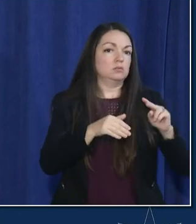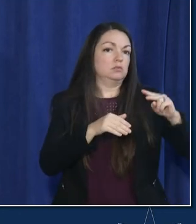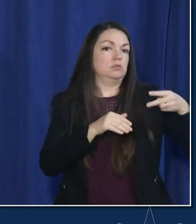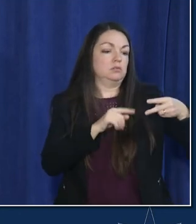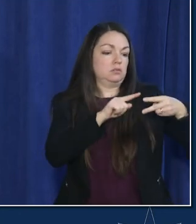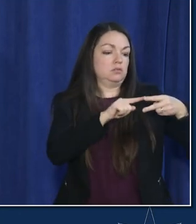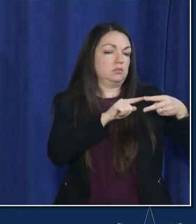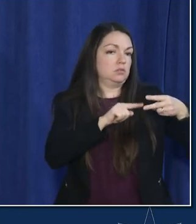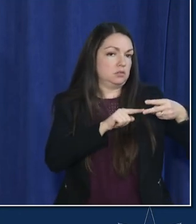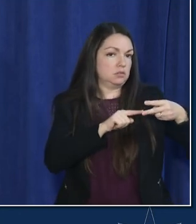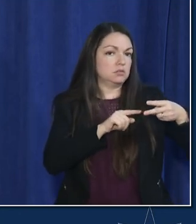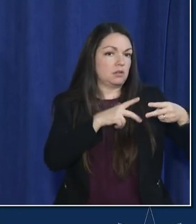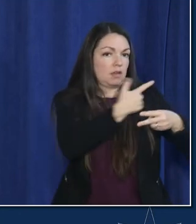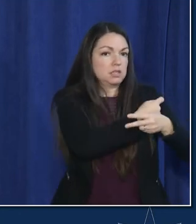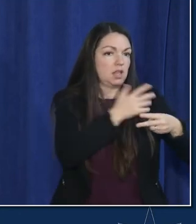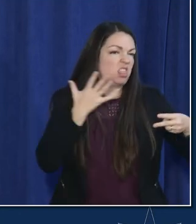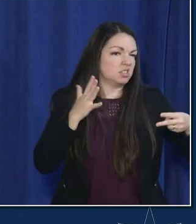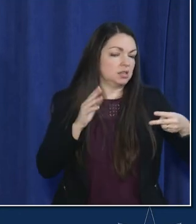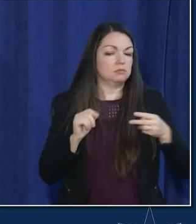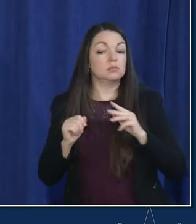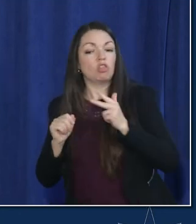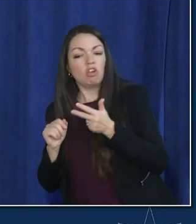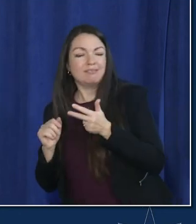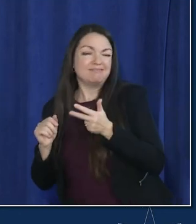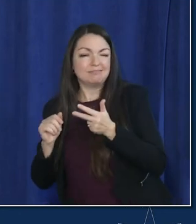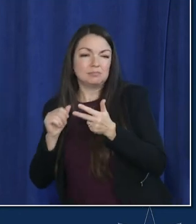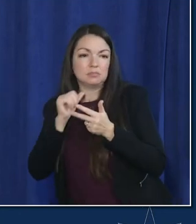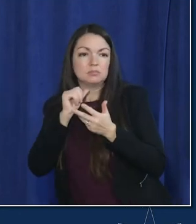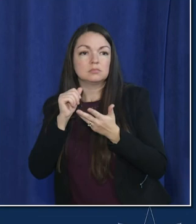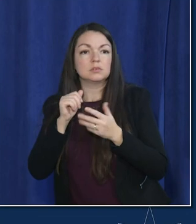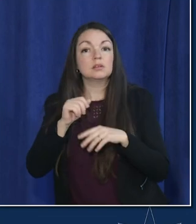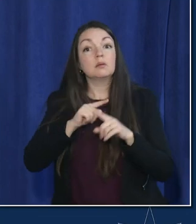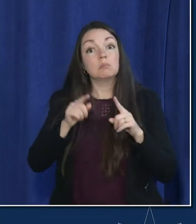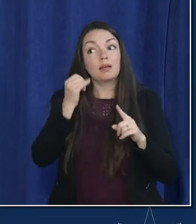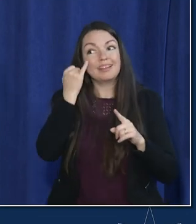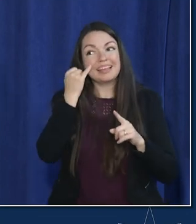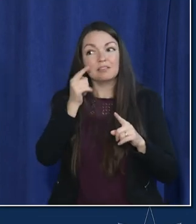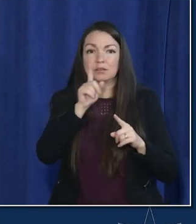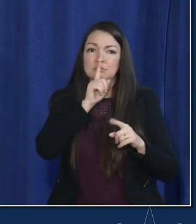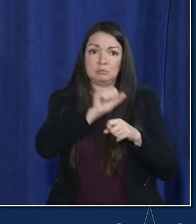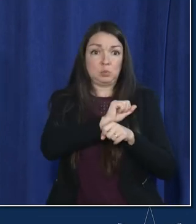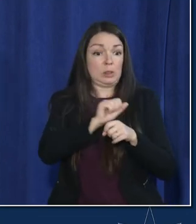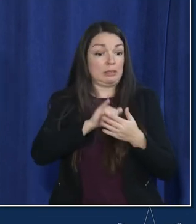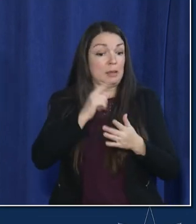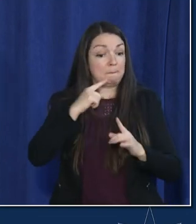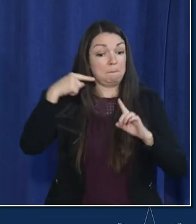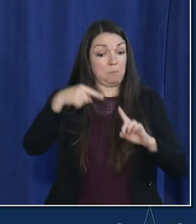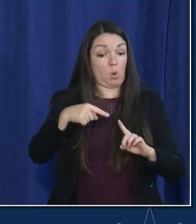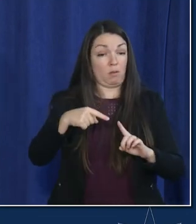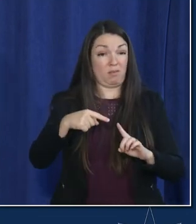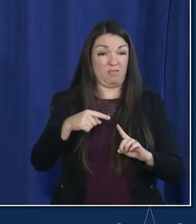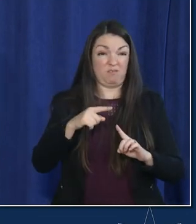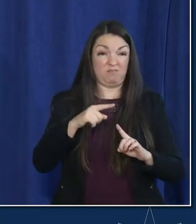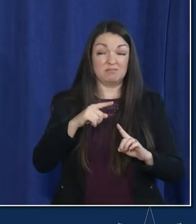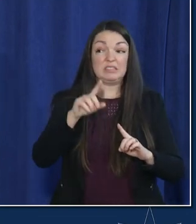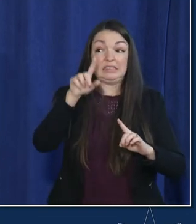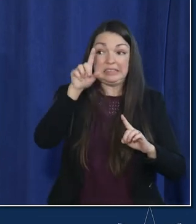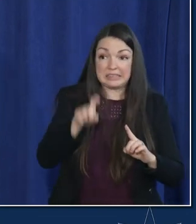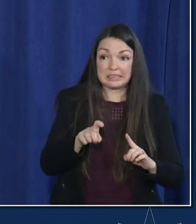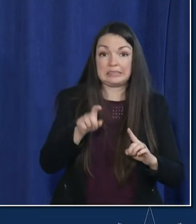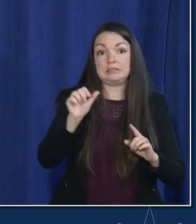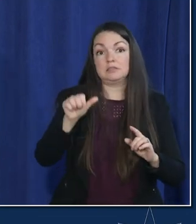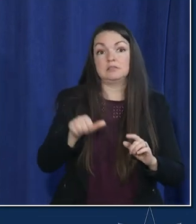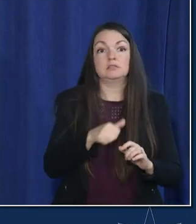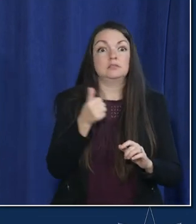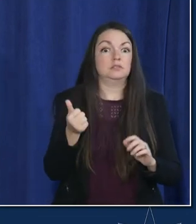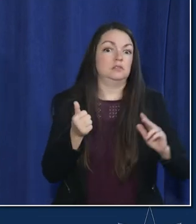important um to your earlier question i think if we were really at a point where truly there needed to be a